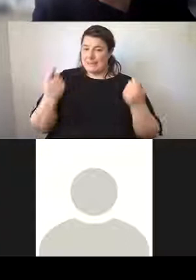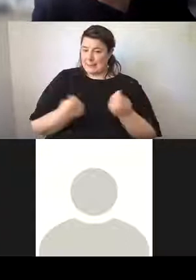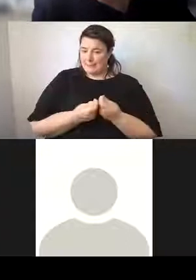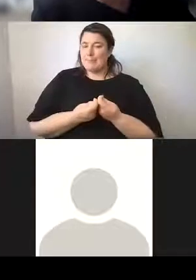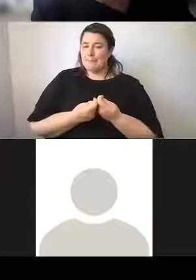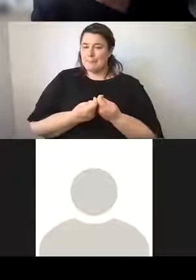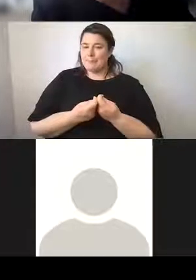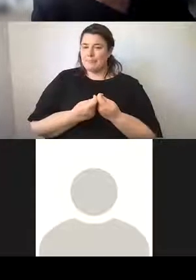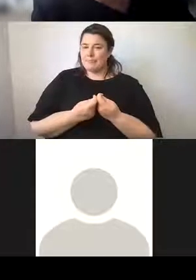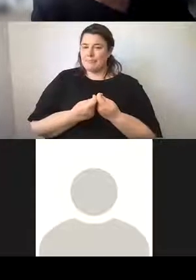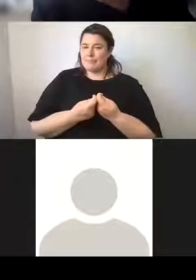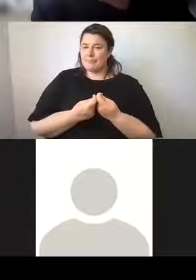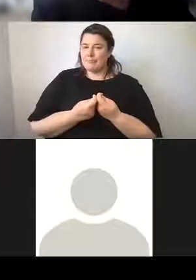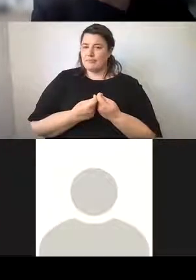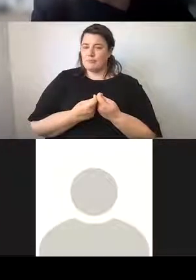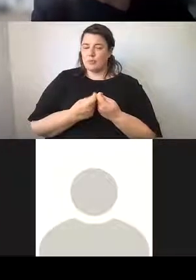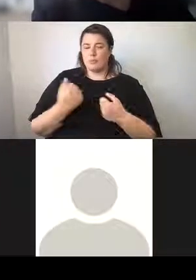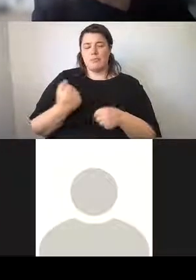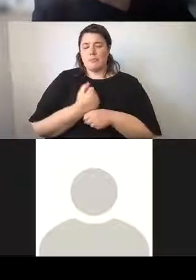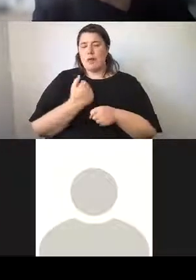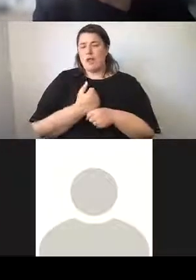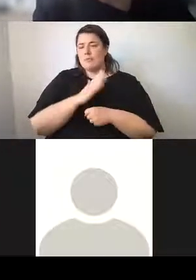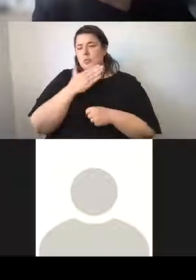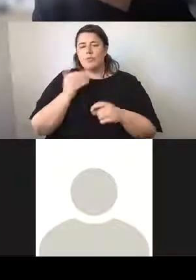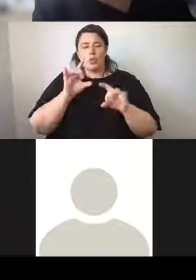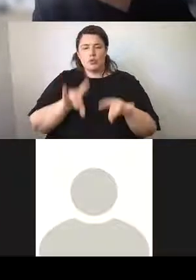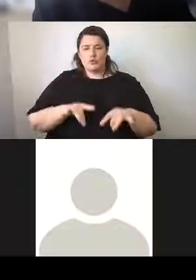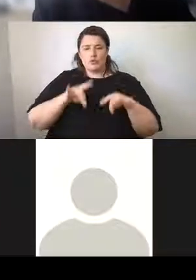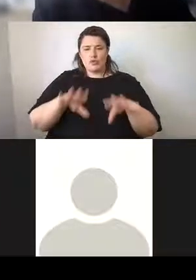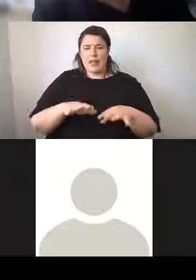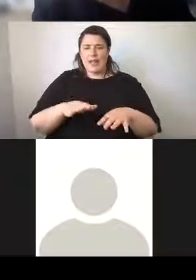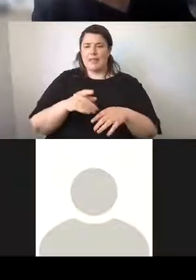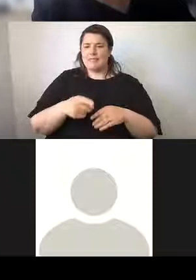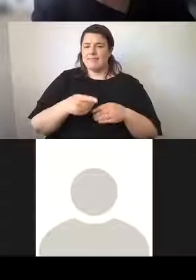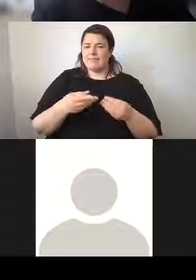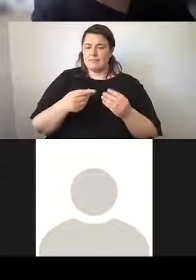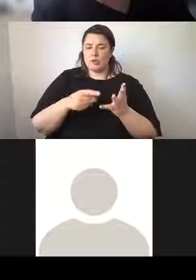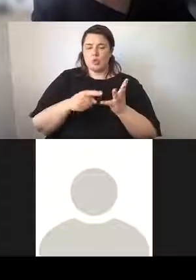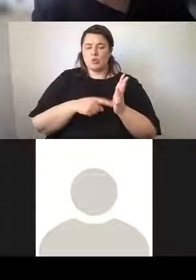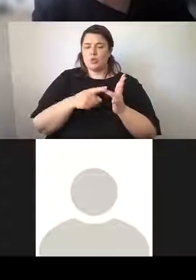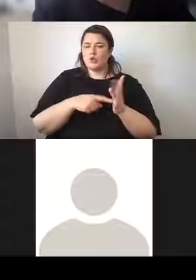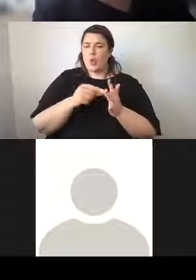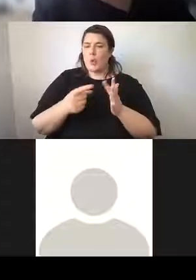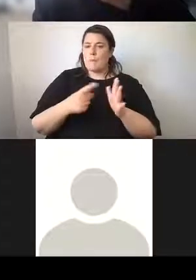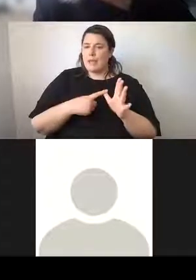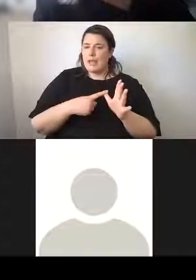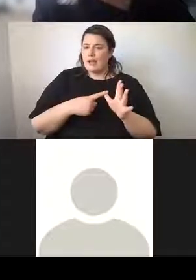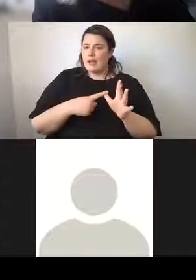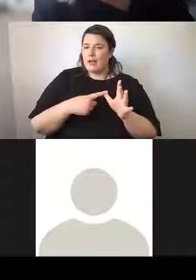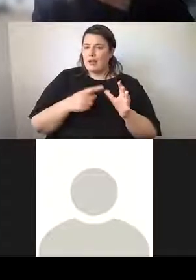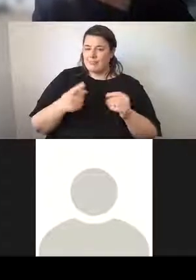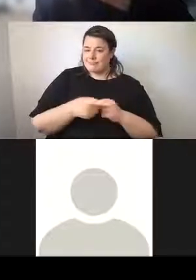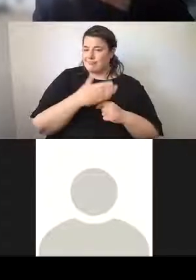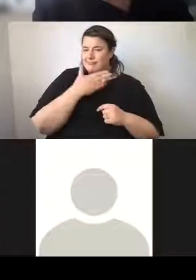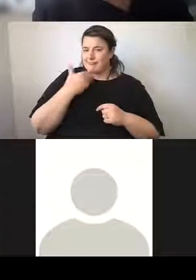produced the wonderful Australian flora textiles at Utopia Goods in Paddington. And if you've never been